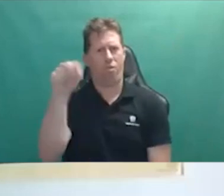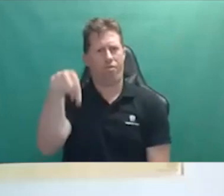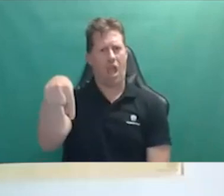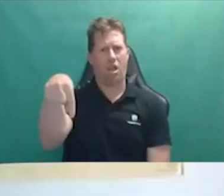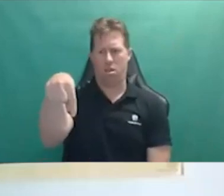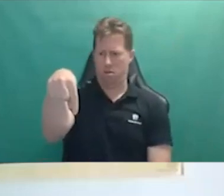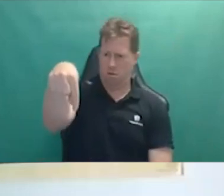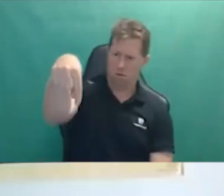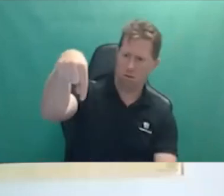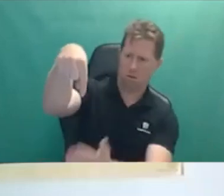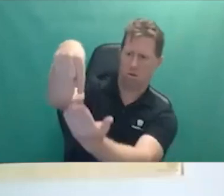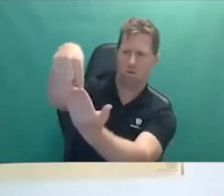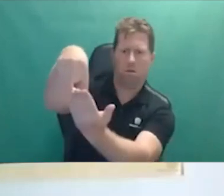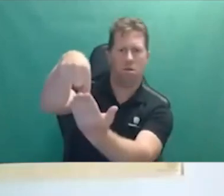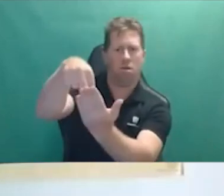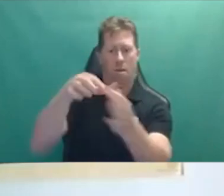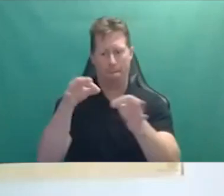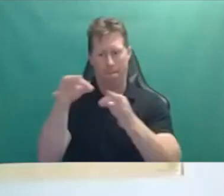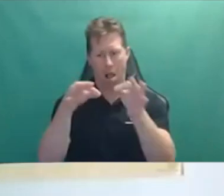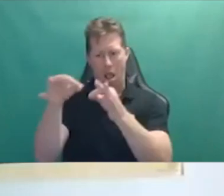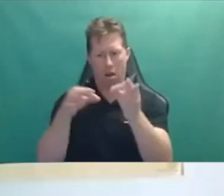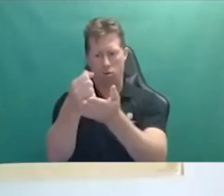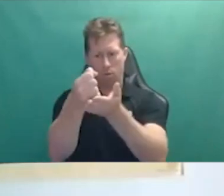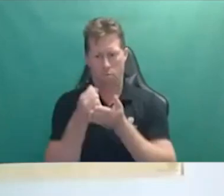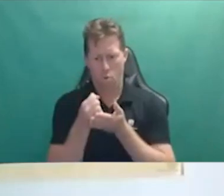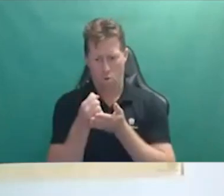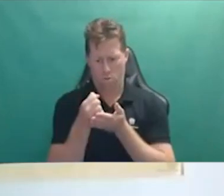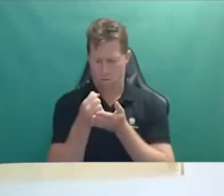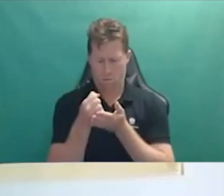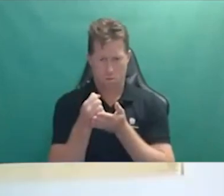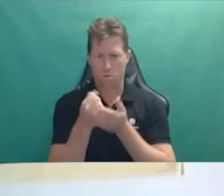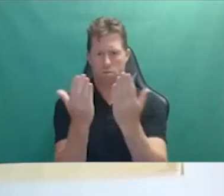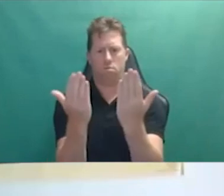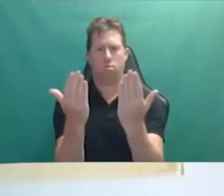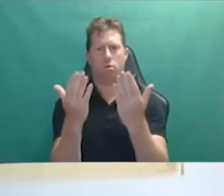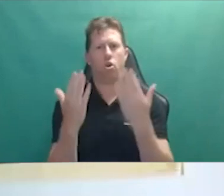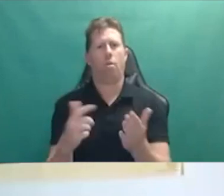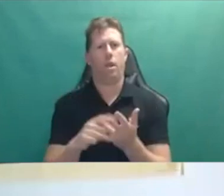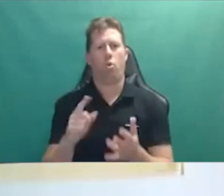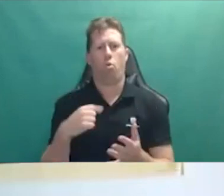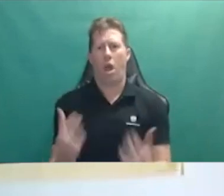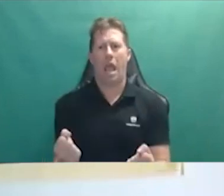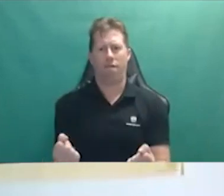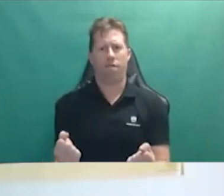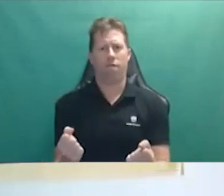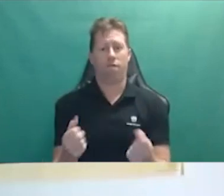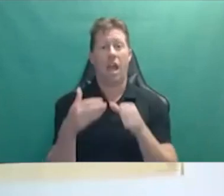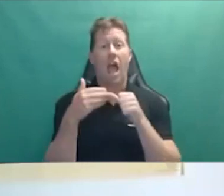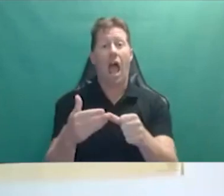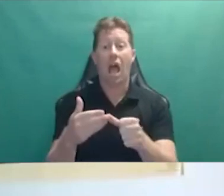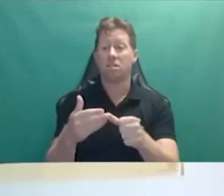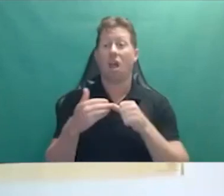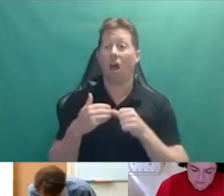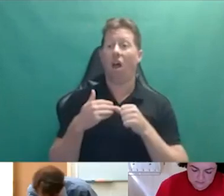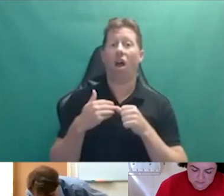plan, and what support will I get? And what will that look like compared to what I have now? And the answer is, you're not going to get that info.